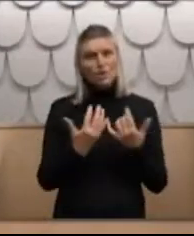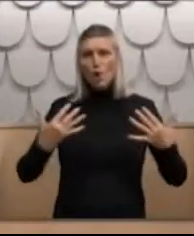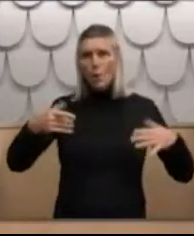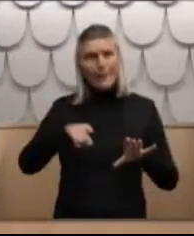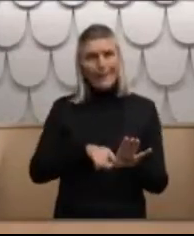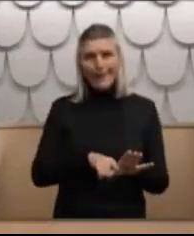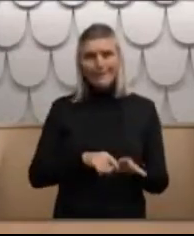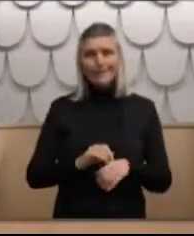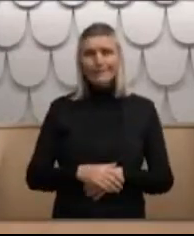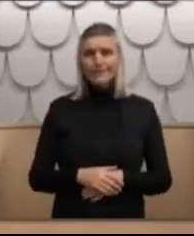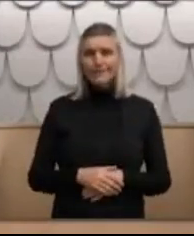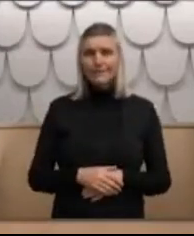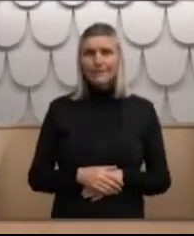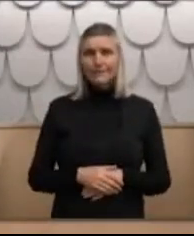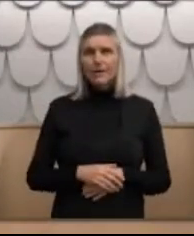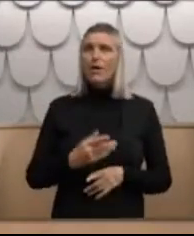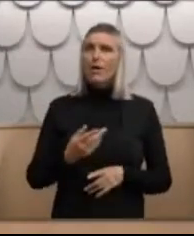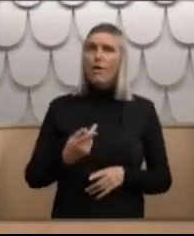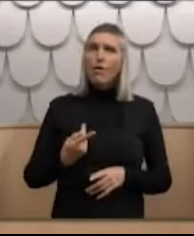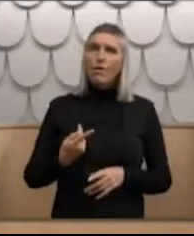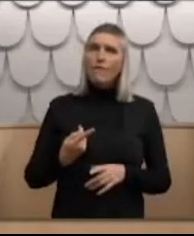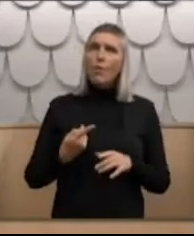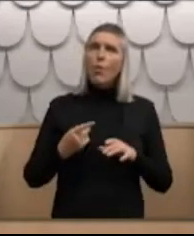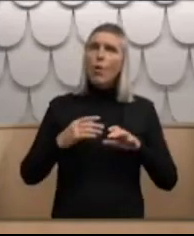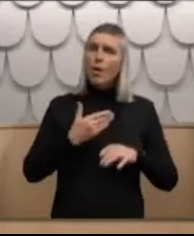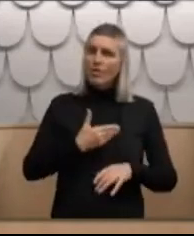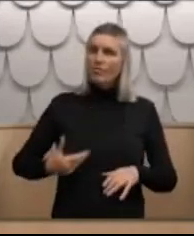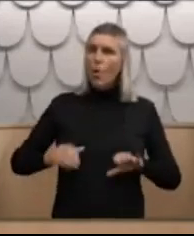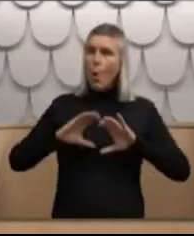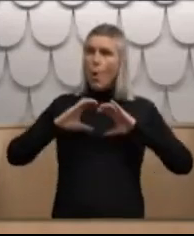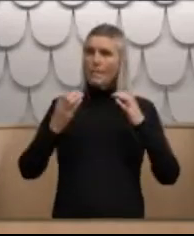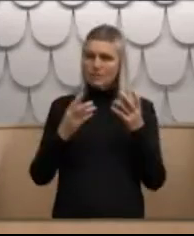get to the heart of this and get it exposed